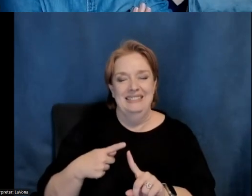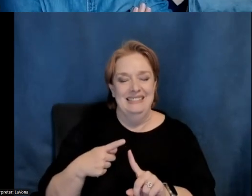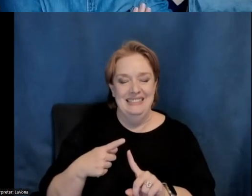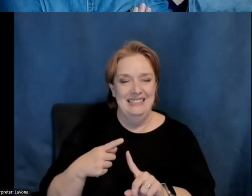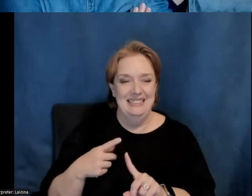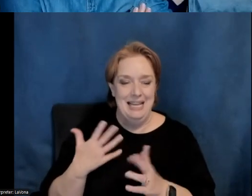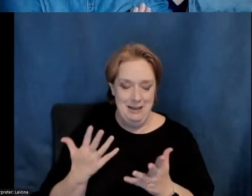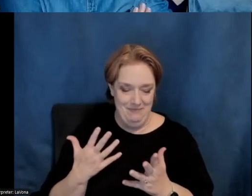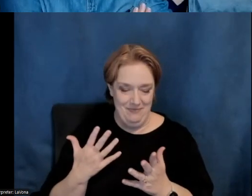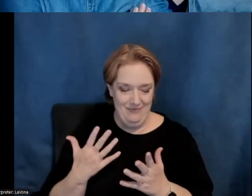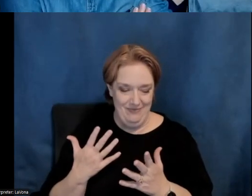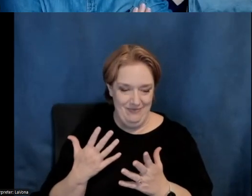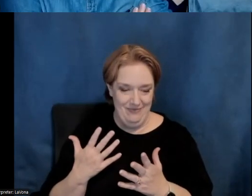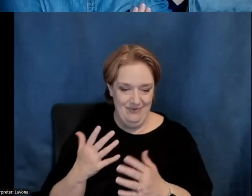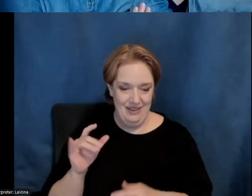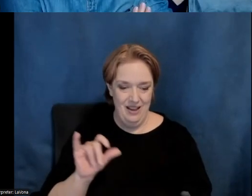it's also